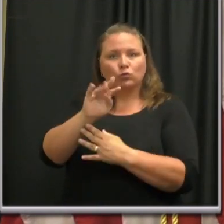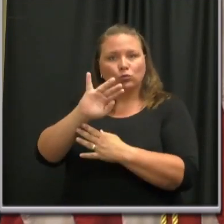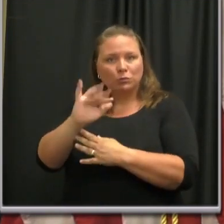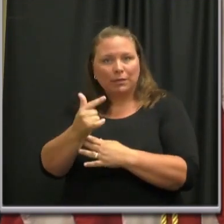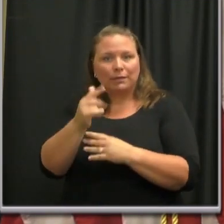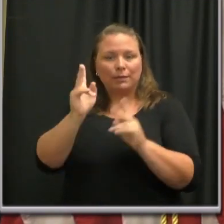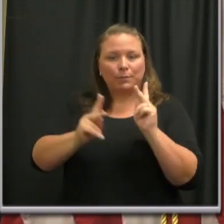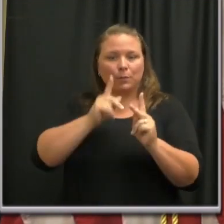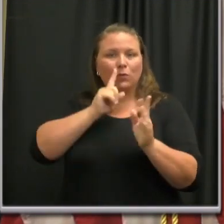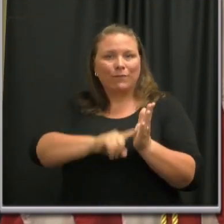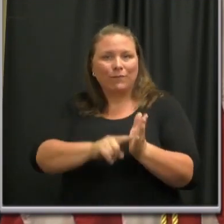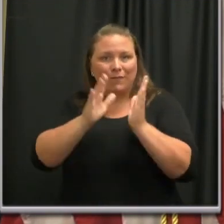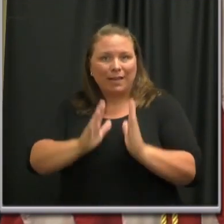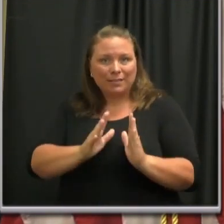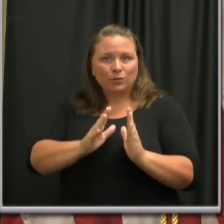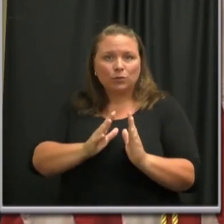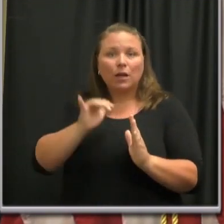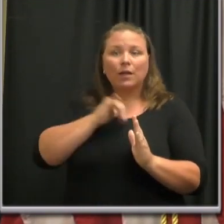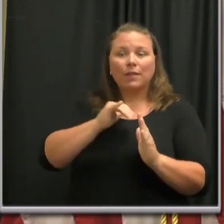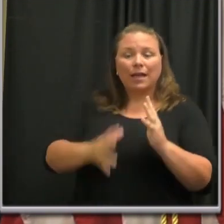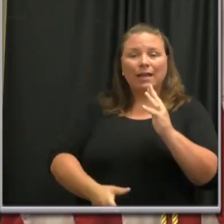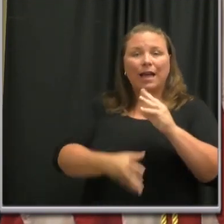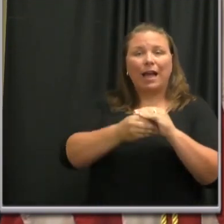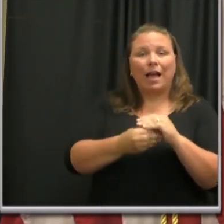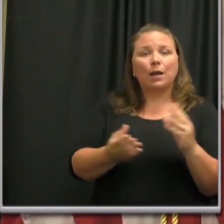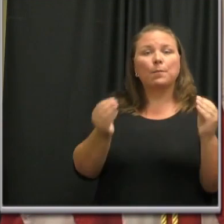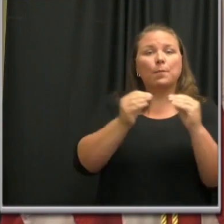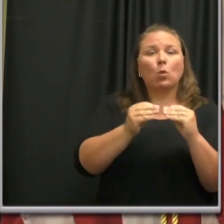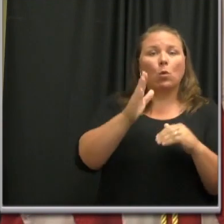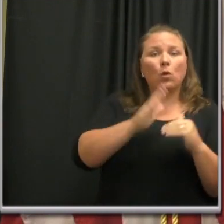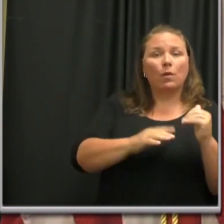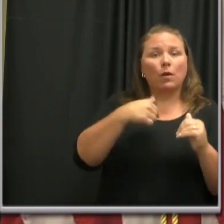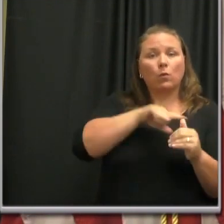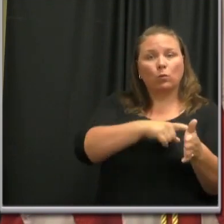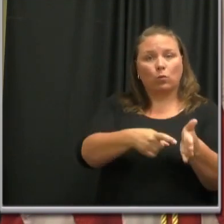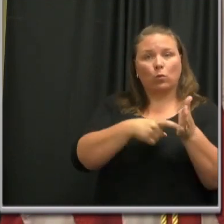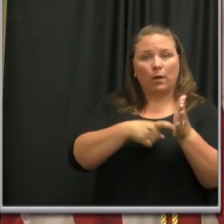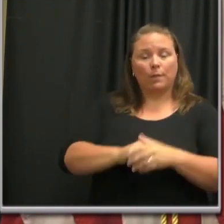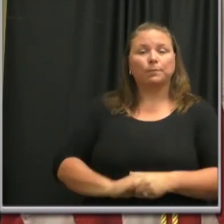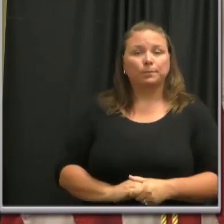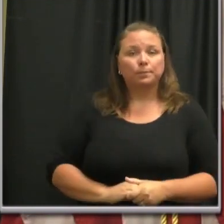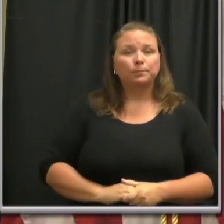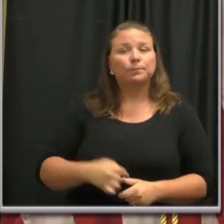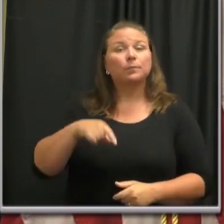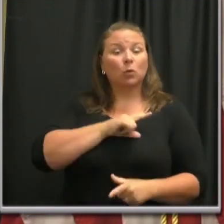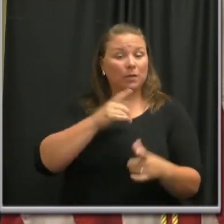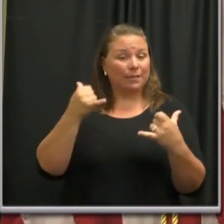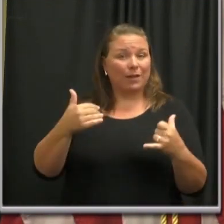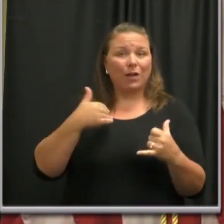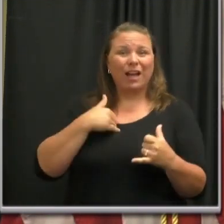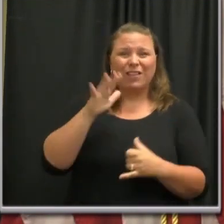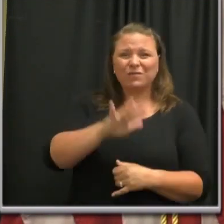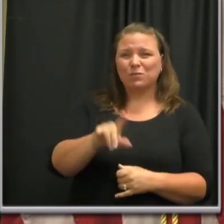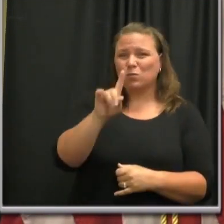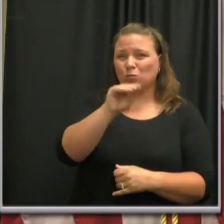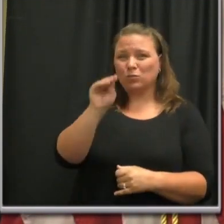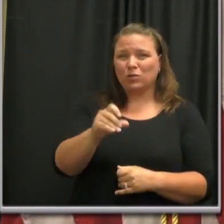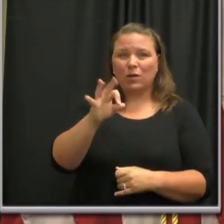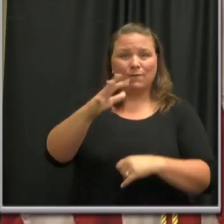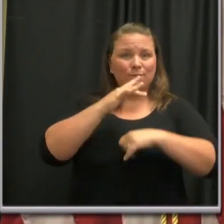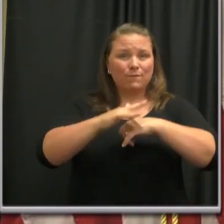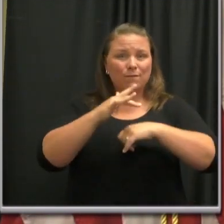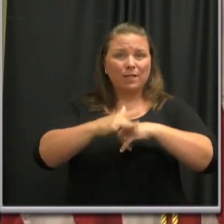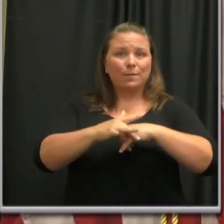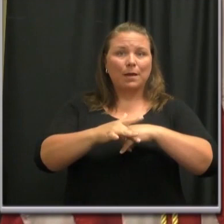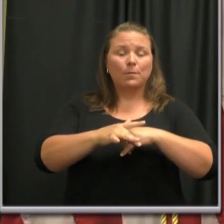Public Health, 20 more than our roadmap metrics currently require. And we are currently within one percent of our available